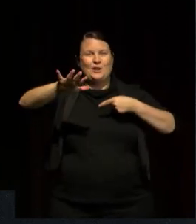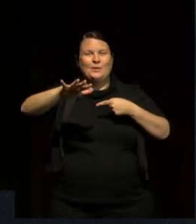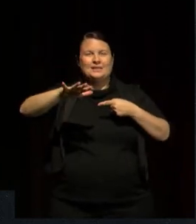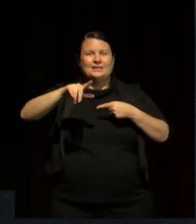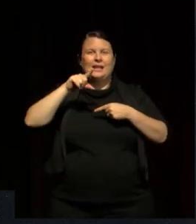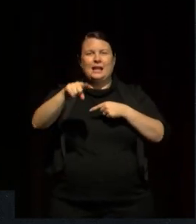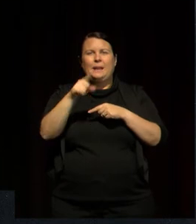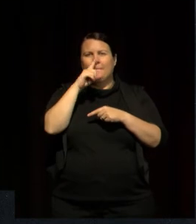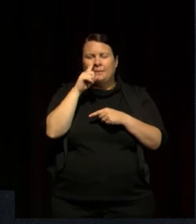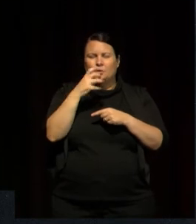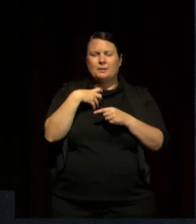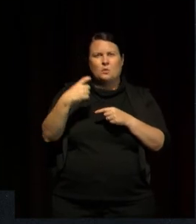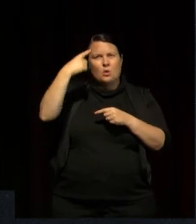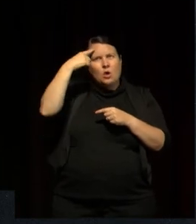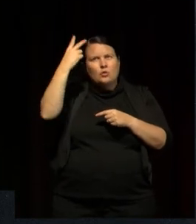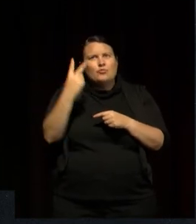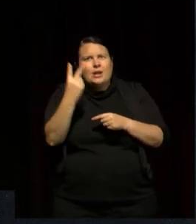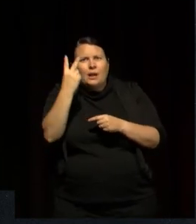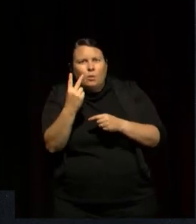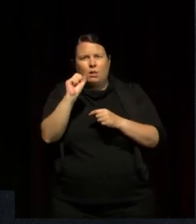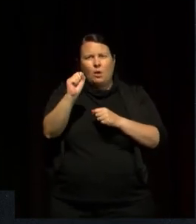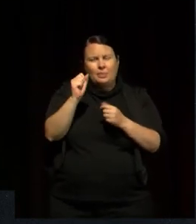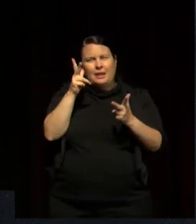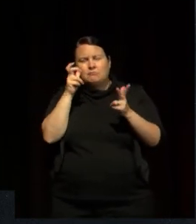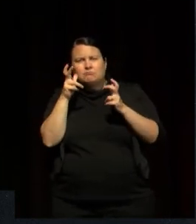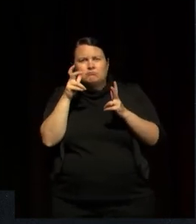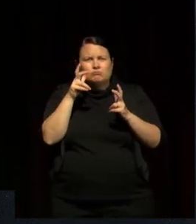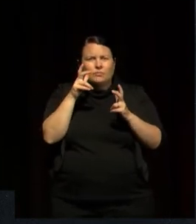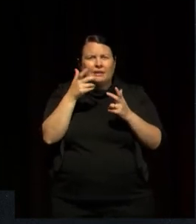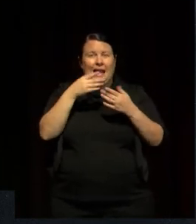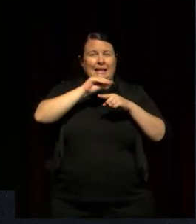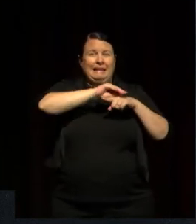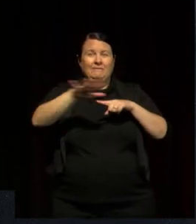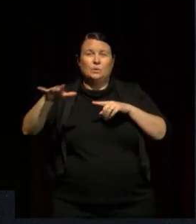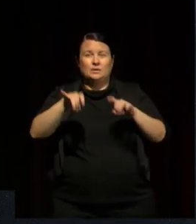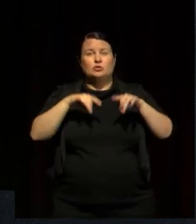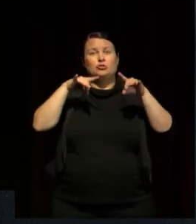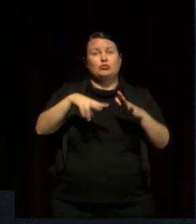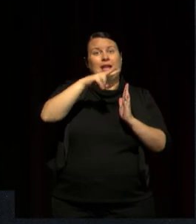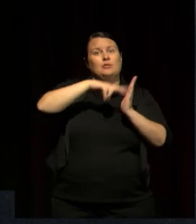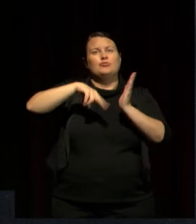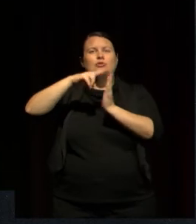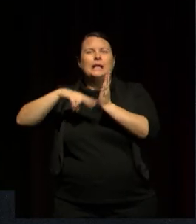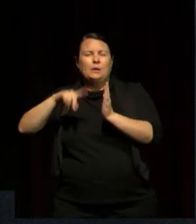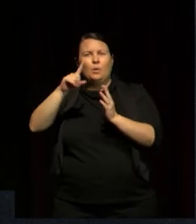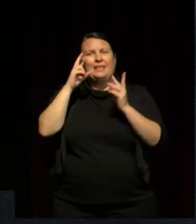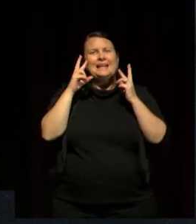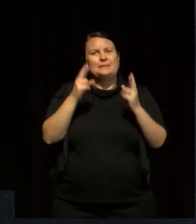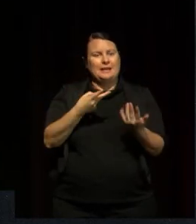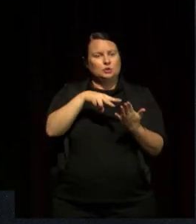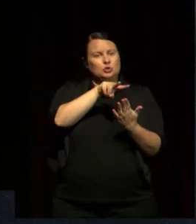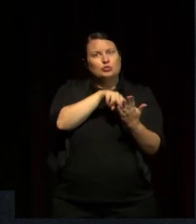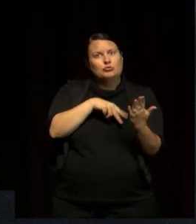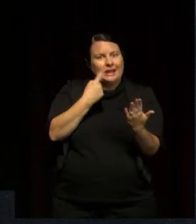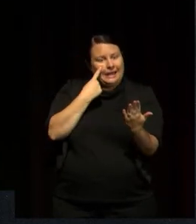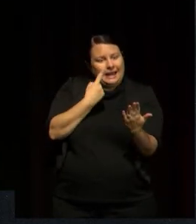reception, has now influenced what everyday Australian readers are expecting to see